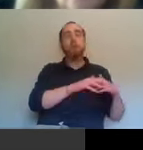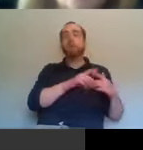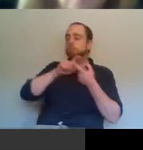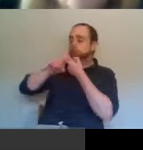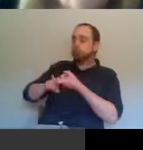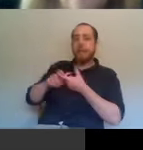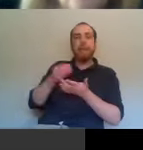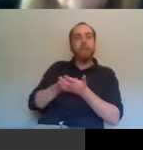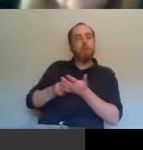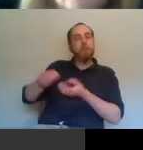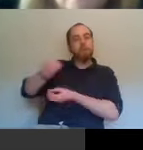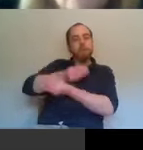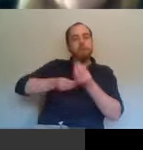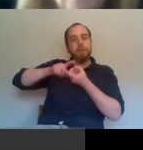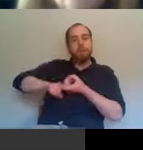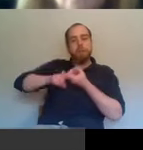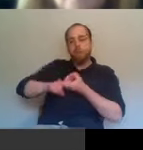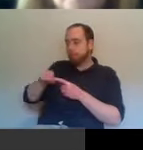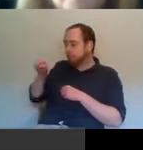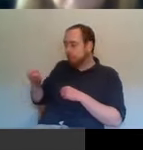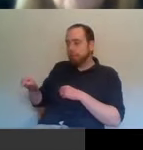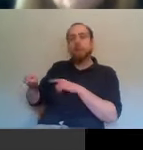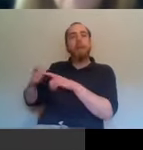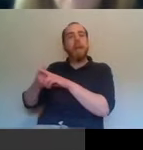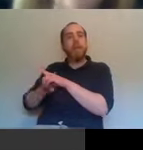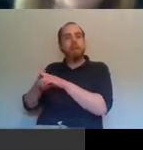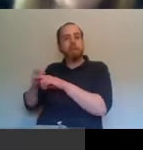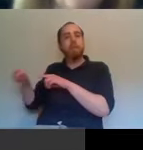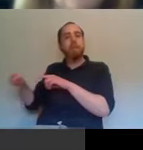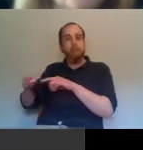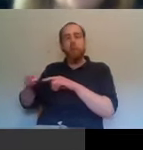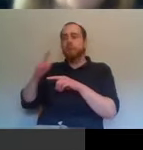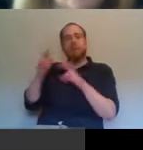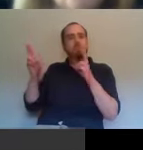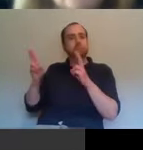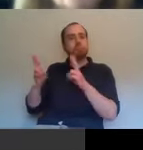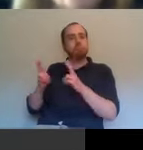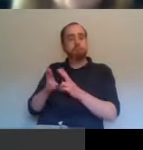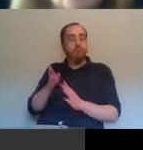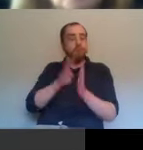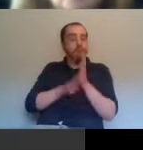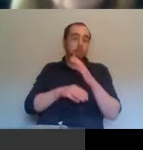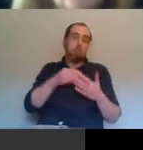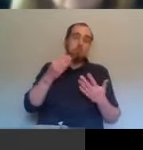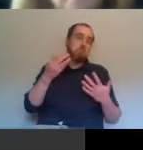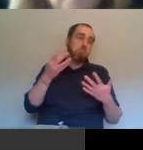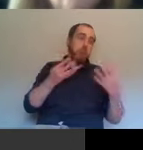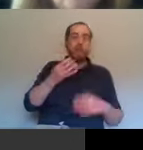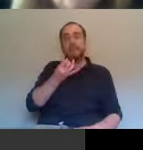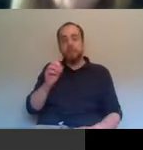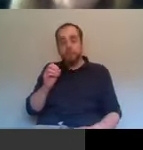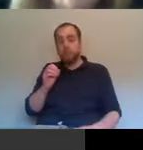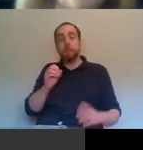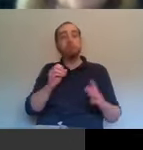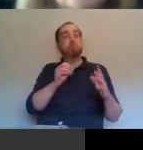you can track it from the seventies onwards, uh, and that, that's just, just, that's just going to continue, uh,